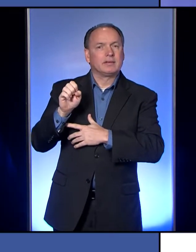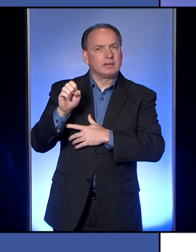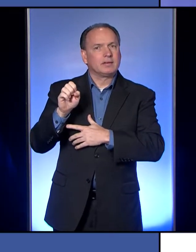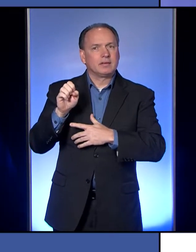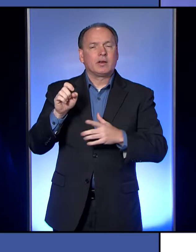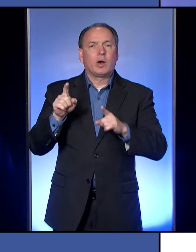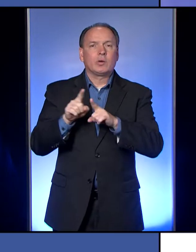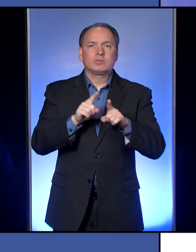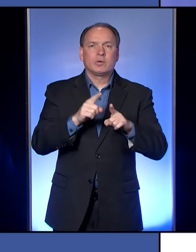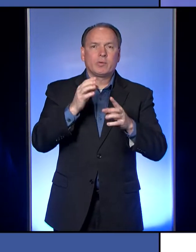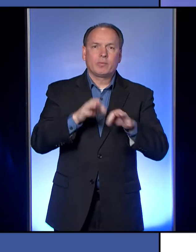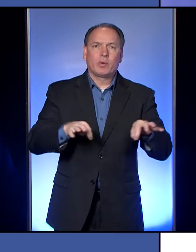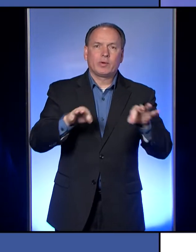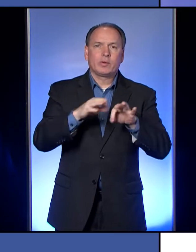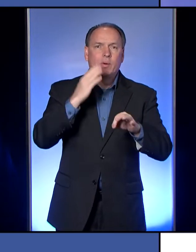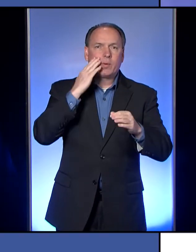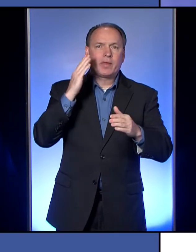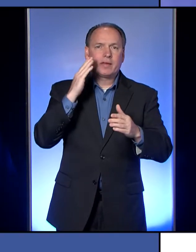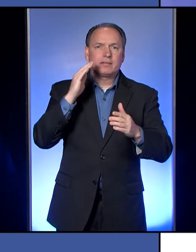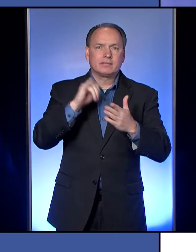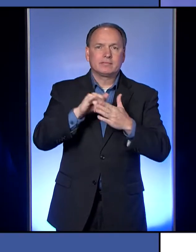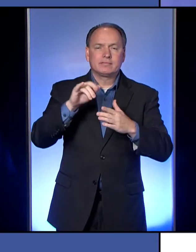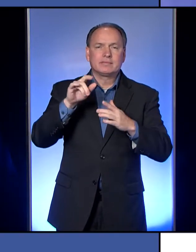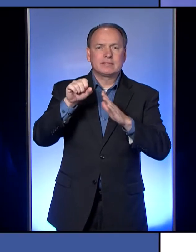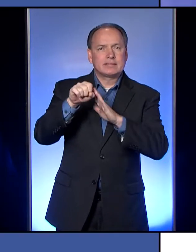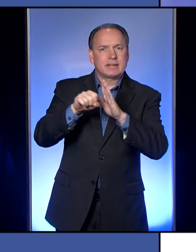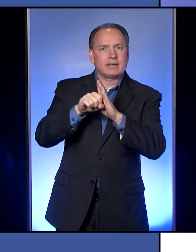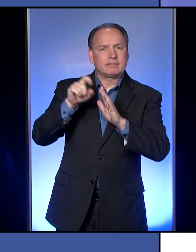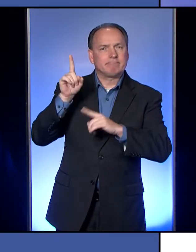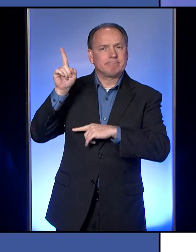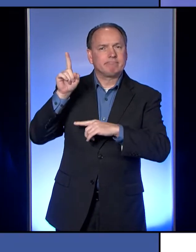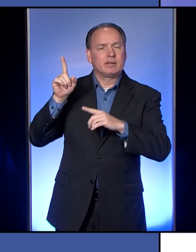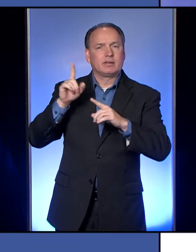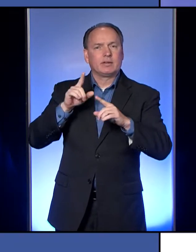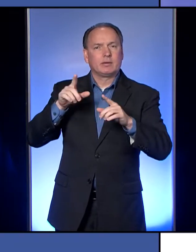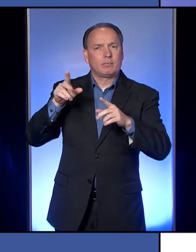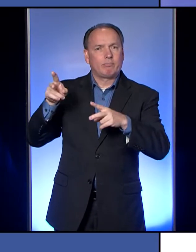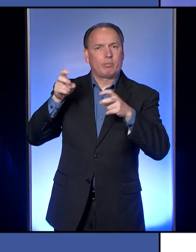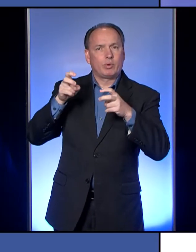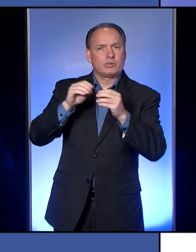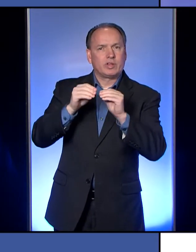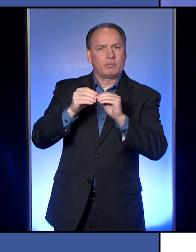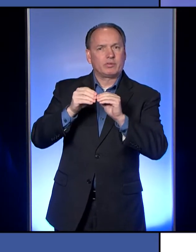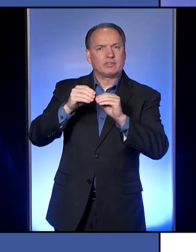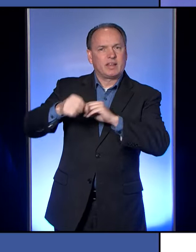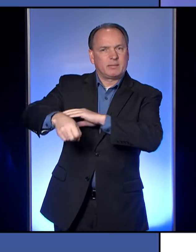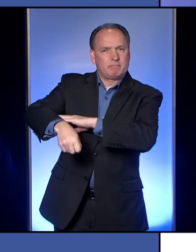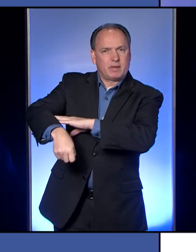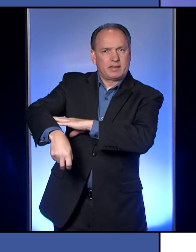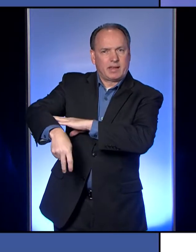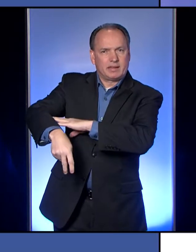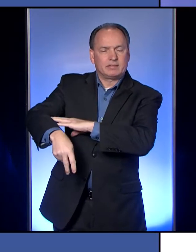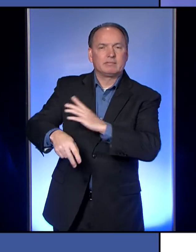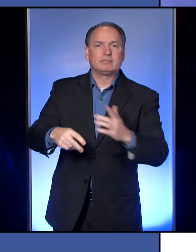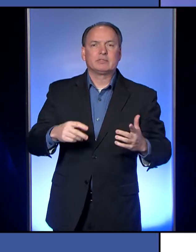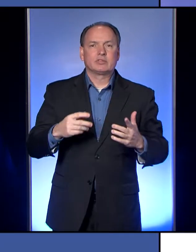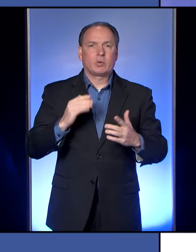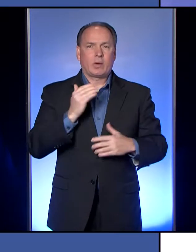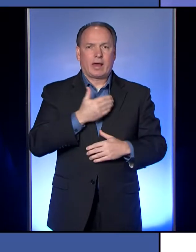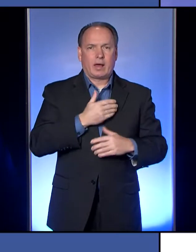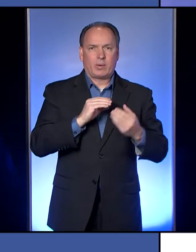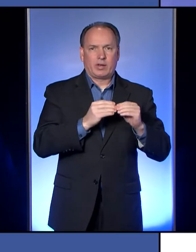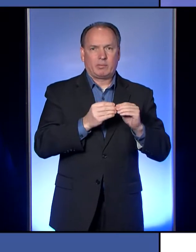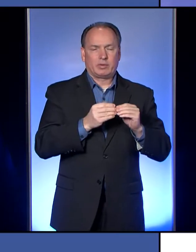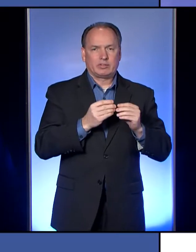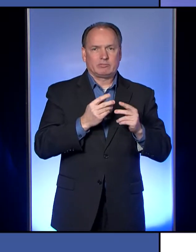at midnight and then reports them on their website at noon. Therefore, the Erie County Department of Health is working